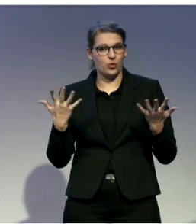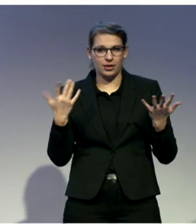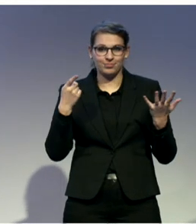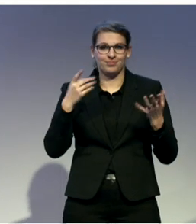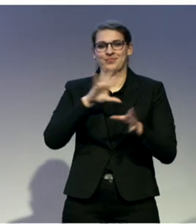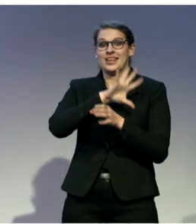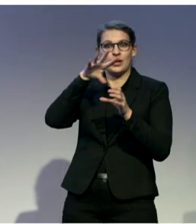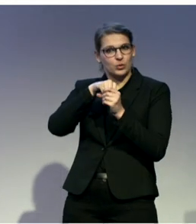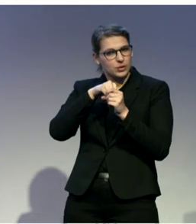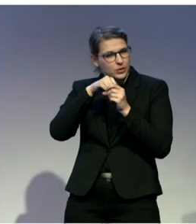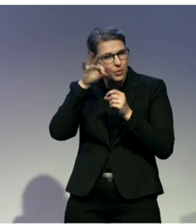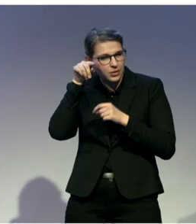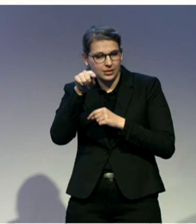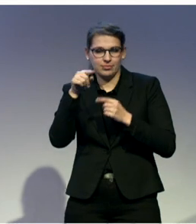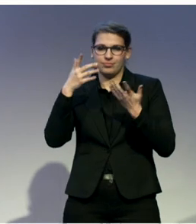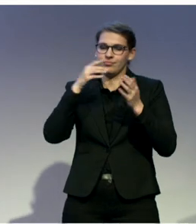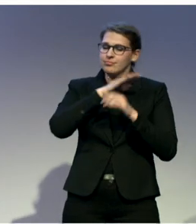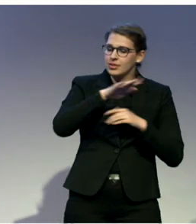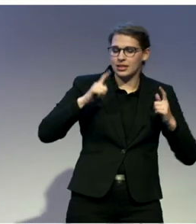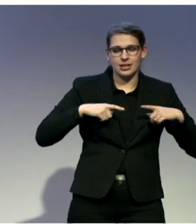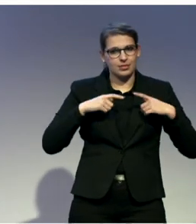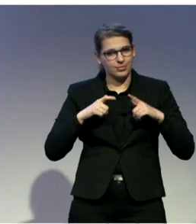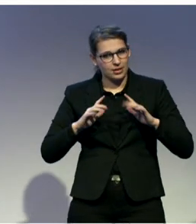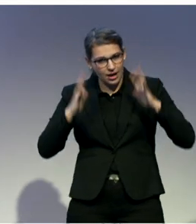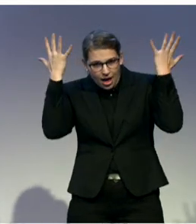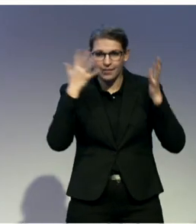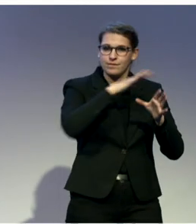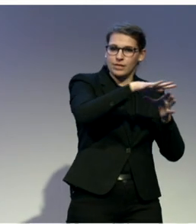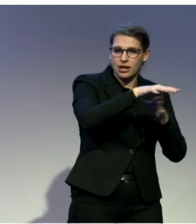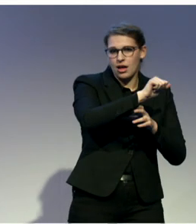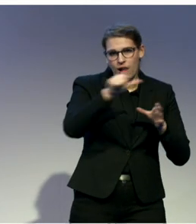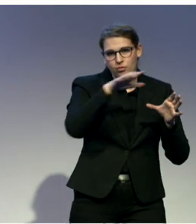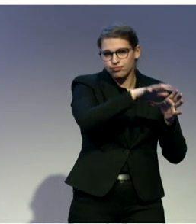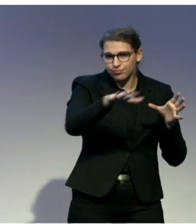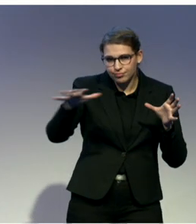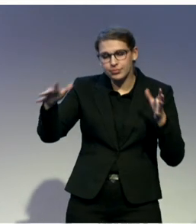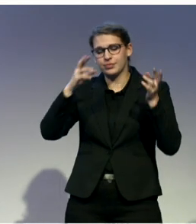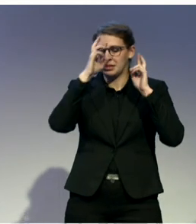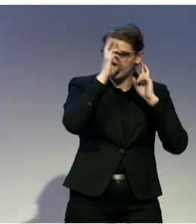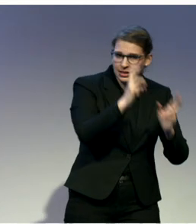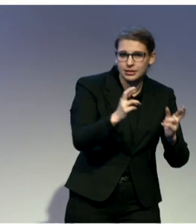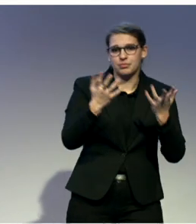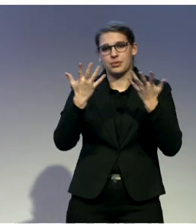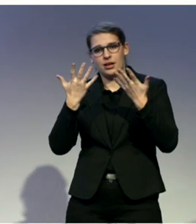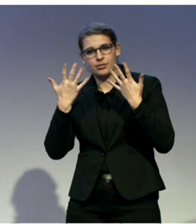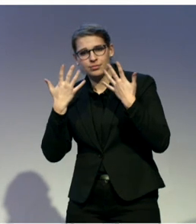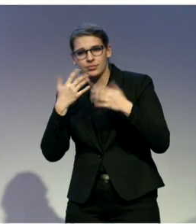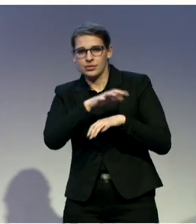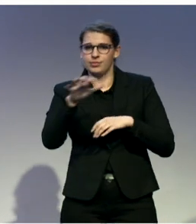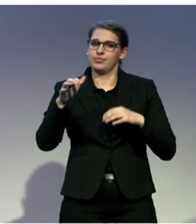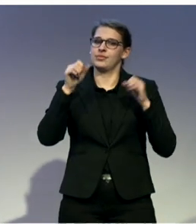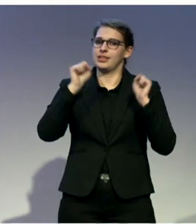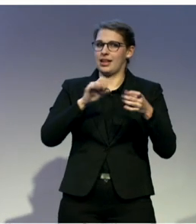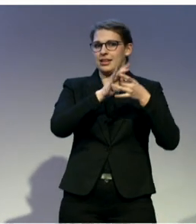life, with dignity, with respect, as equals and with maximum independence. And you